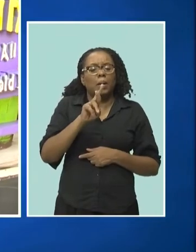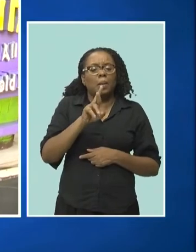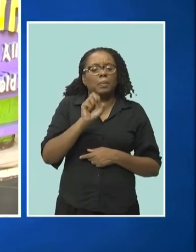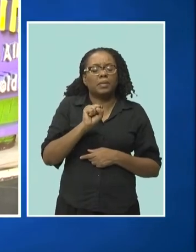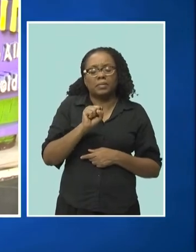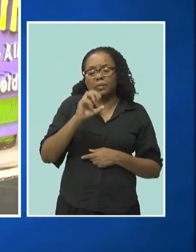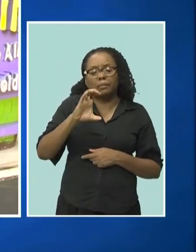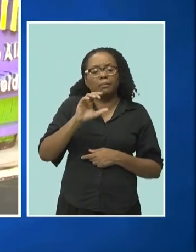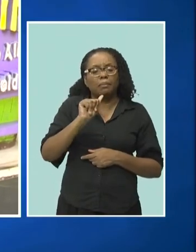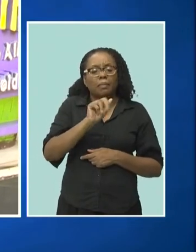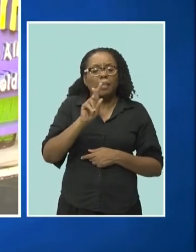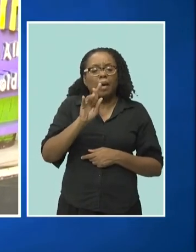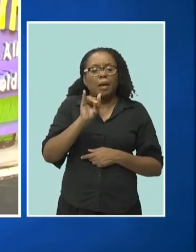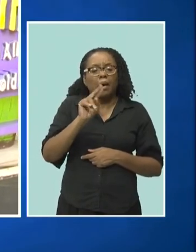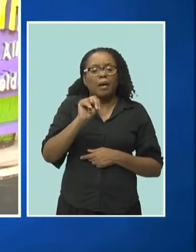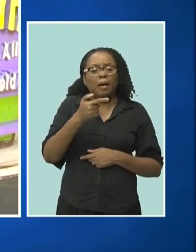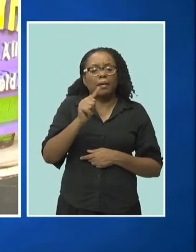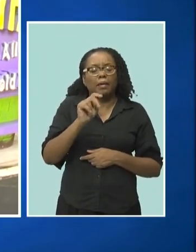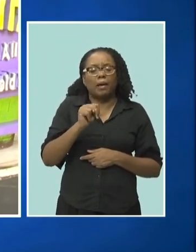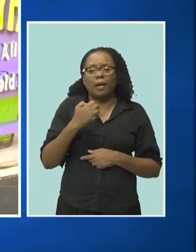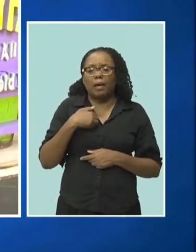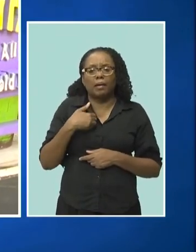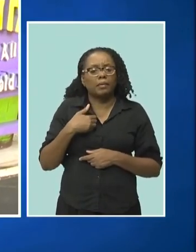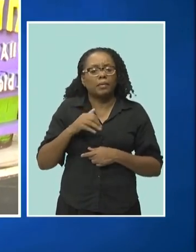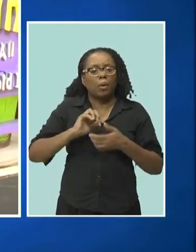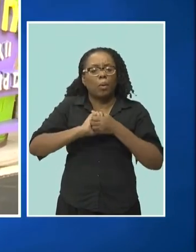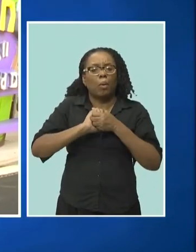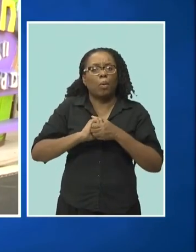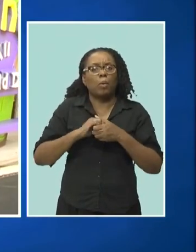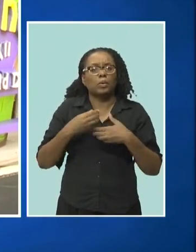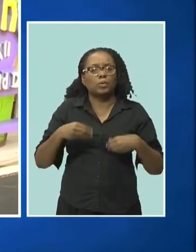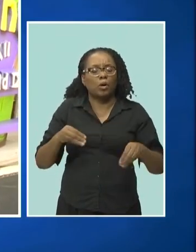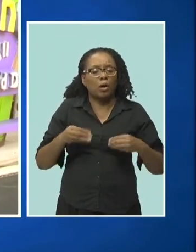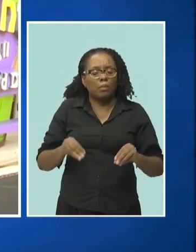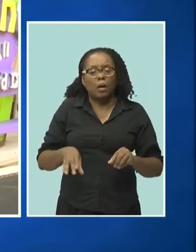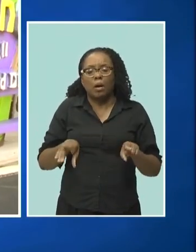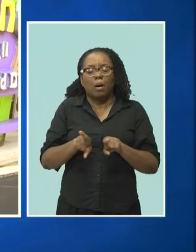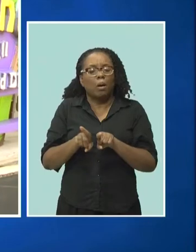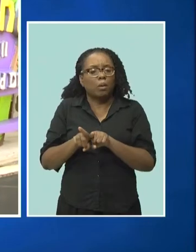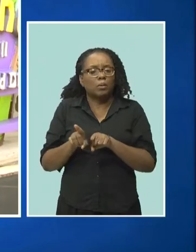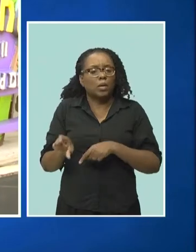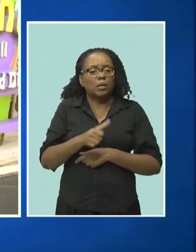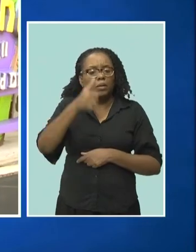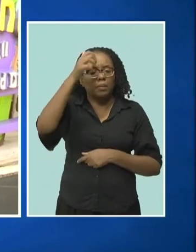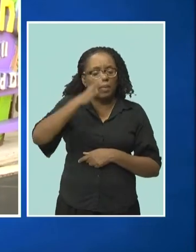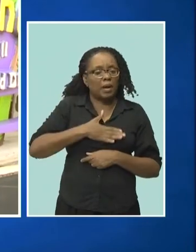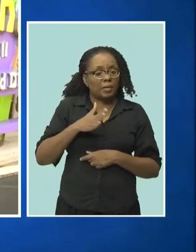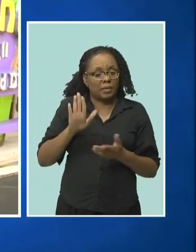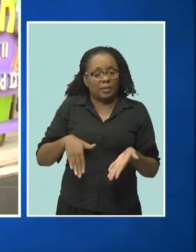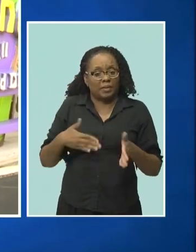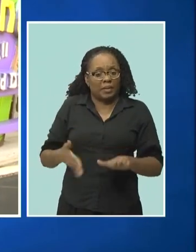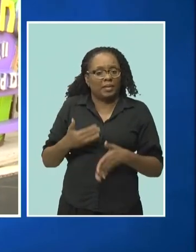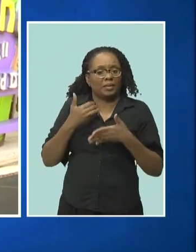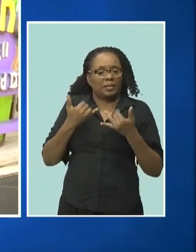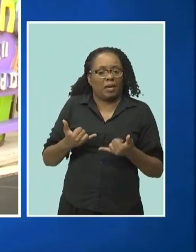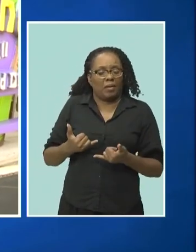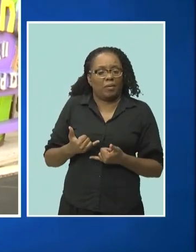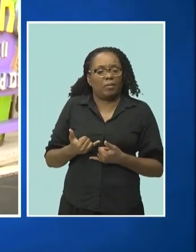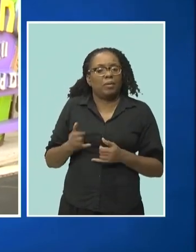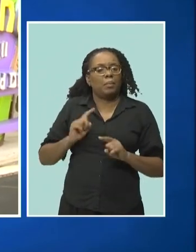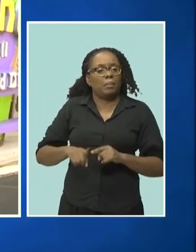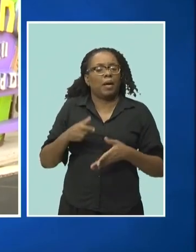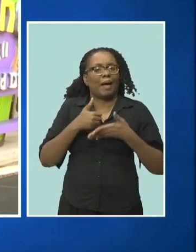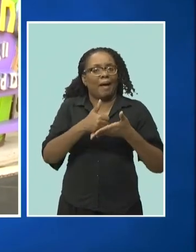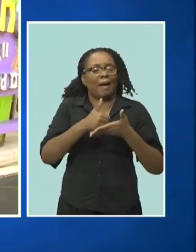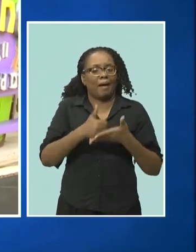us. She had her own little shop and came more, now deceased. May the Lord bless him in his grave. He had to help to dispatch, to wrap up, to